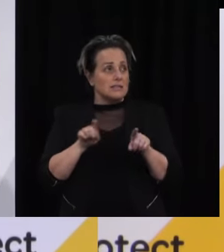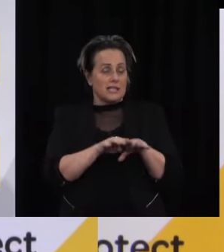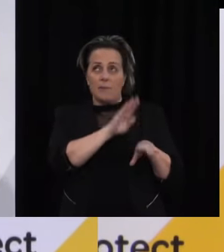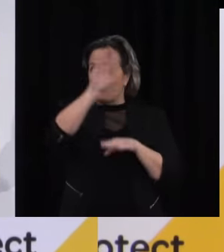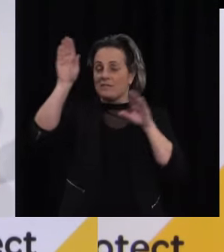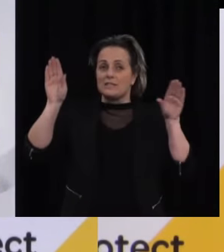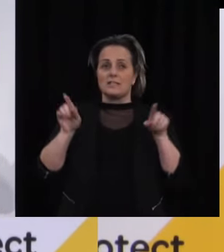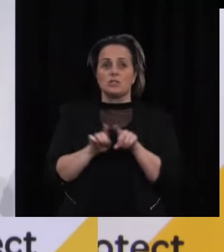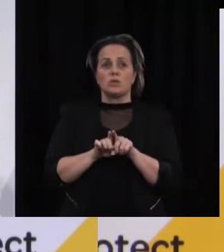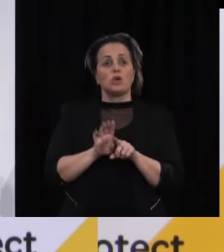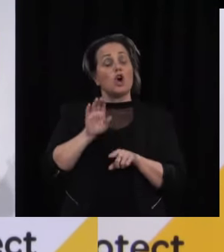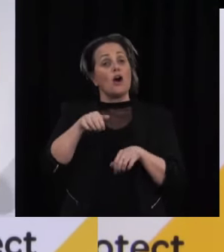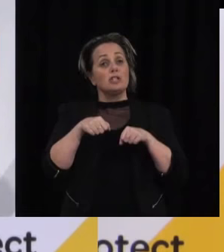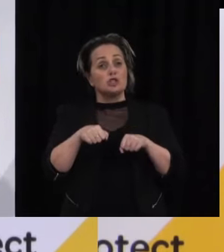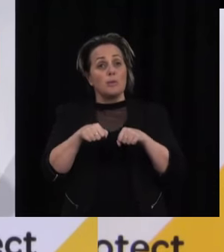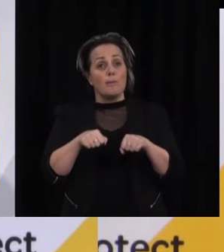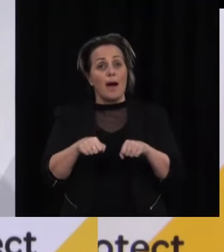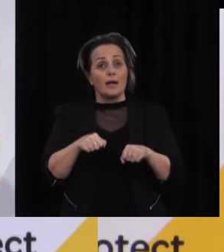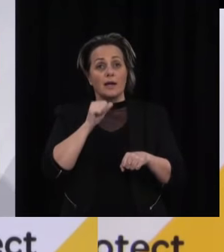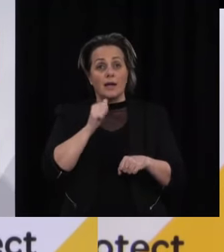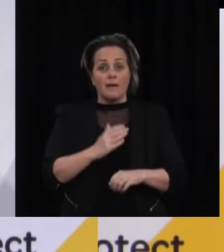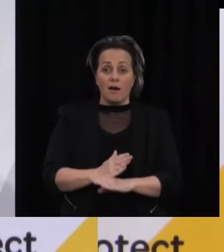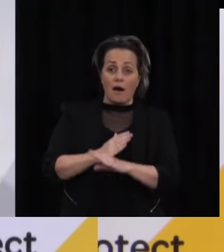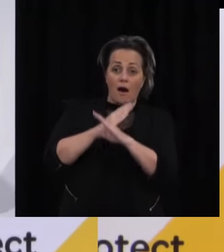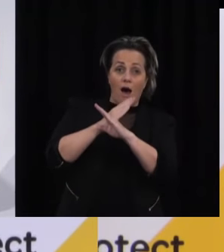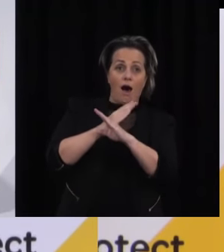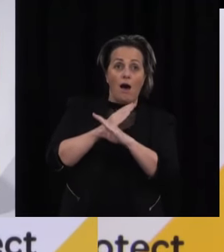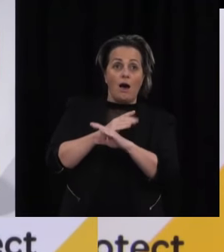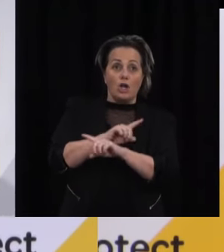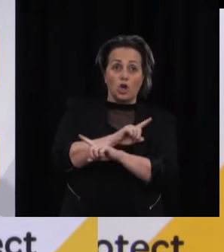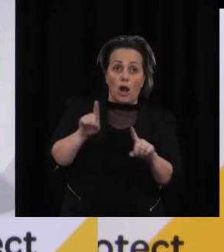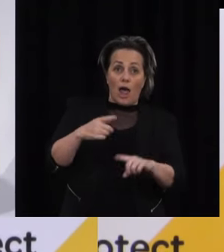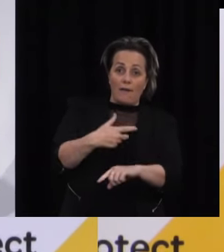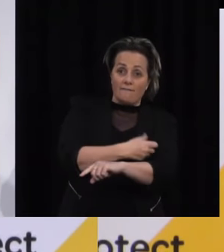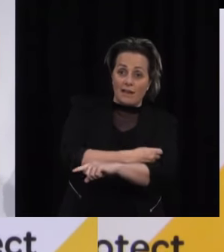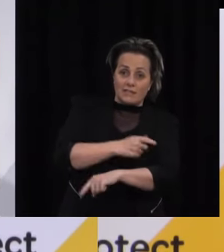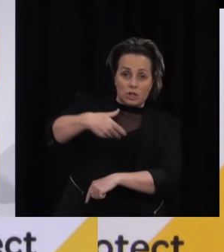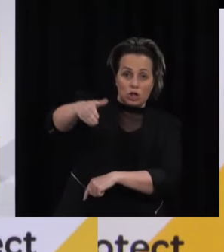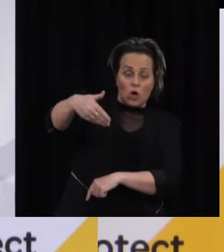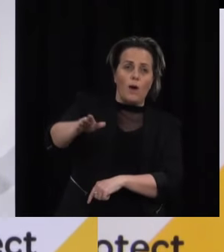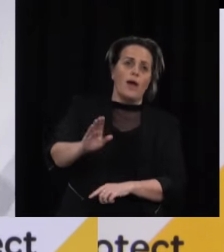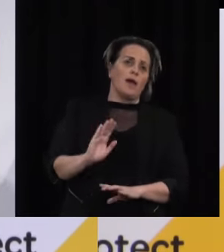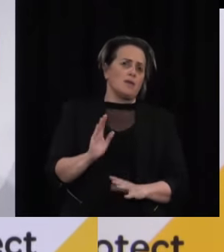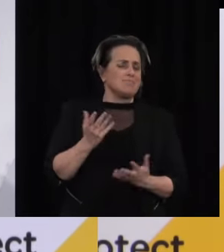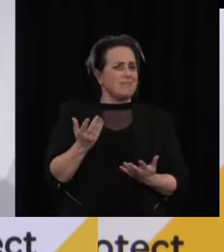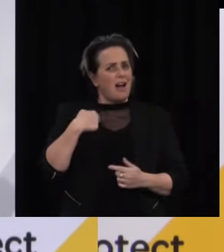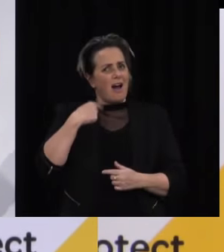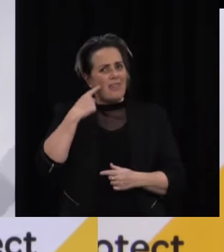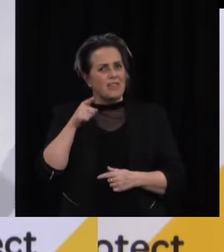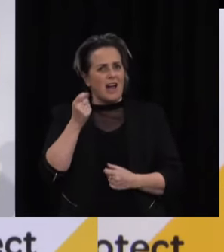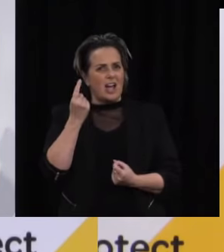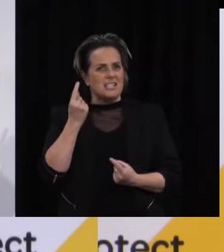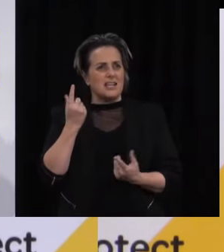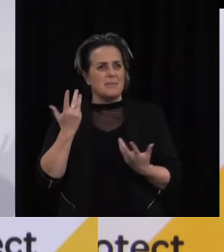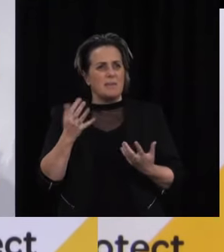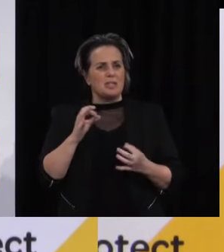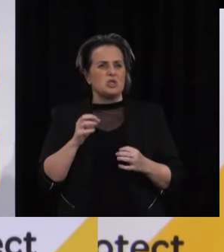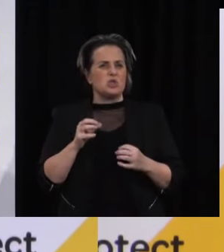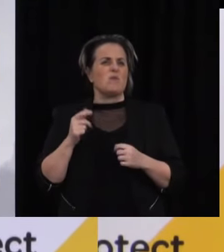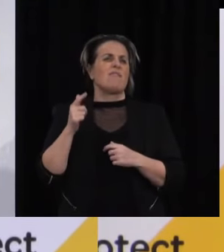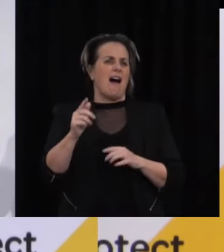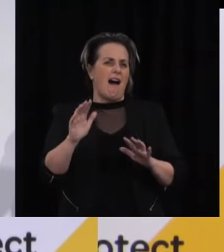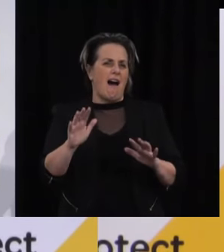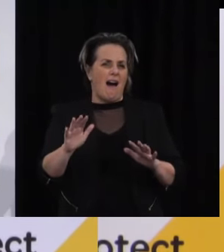supermarkets, I think the idea that you would deny people access to food because they're not vaccinated, I think, might be a bit, a step too far.